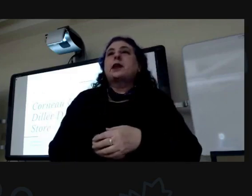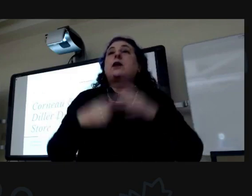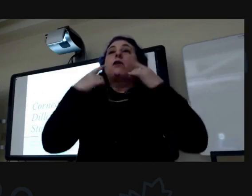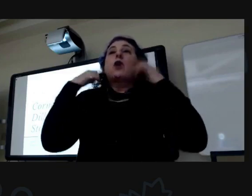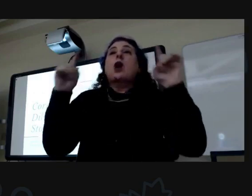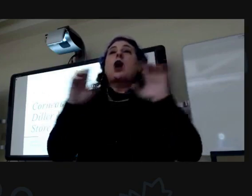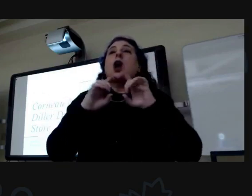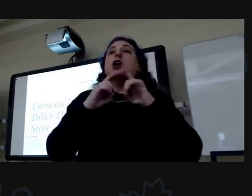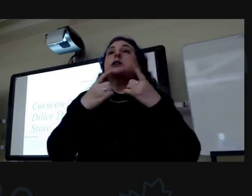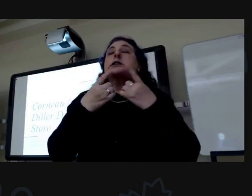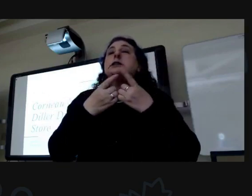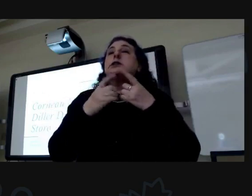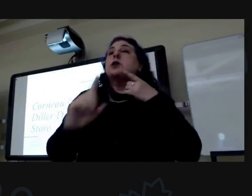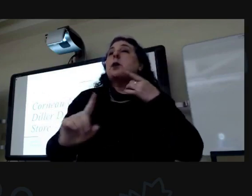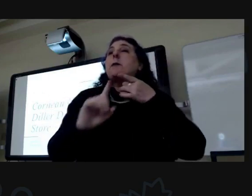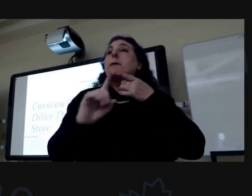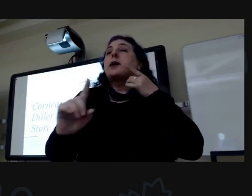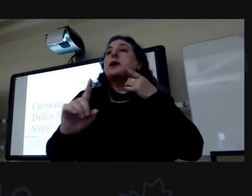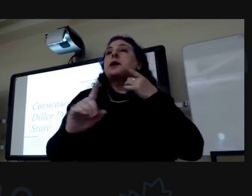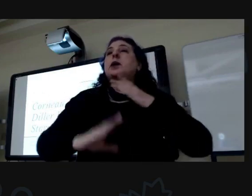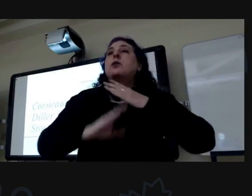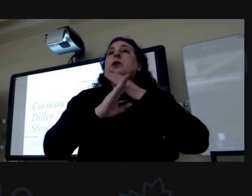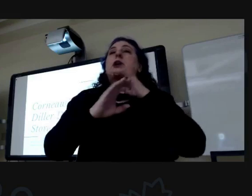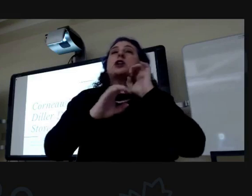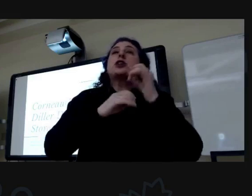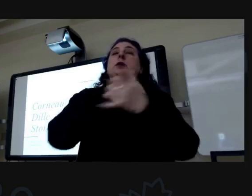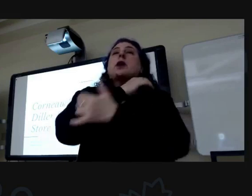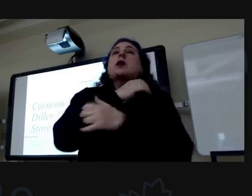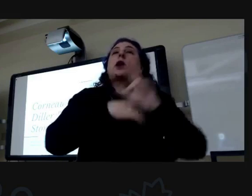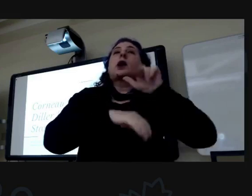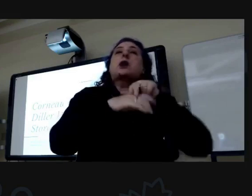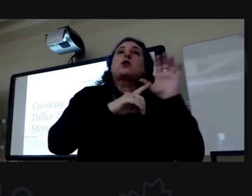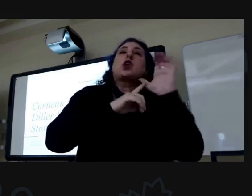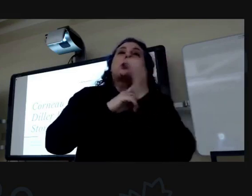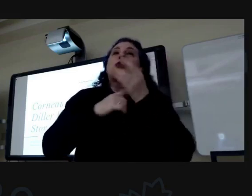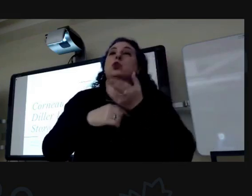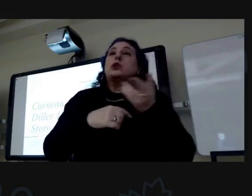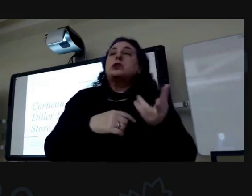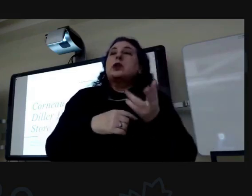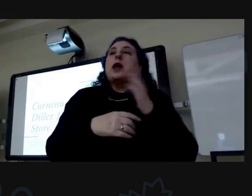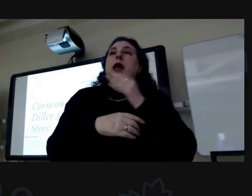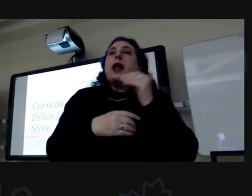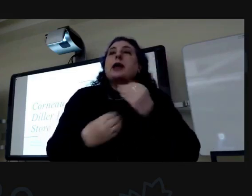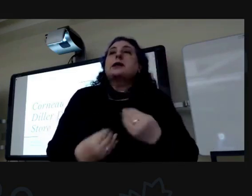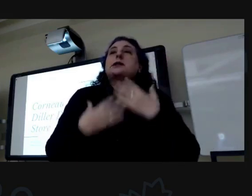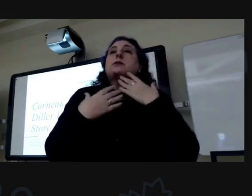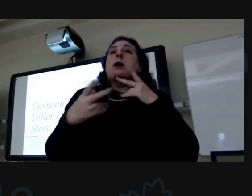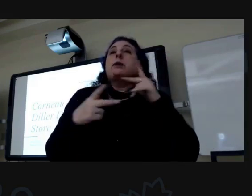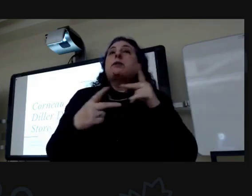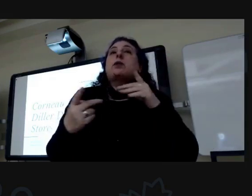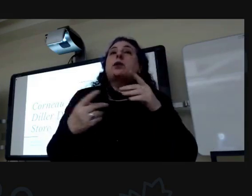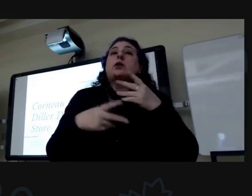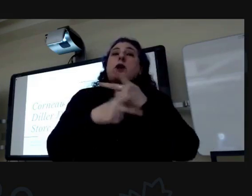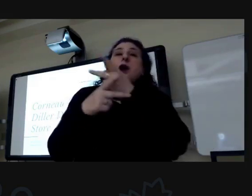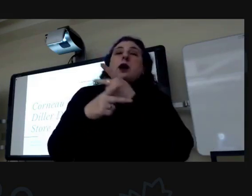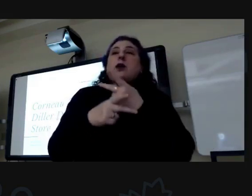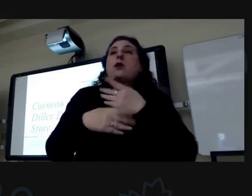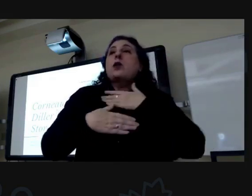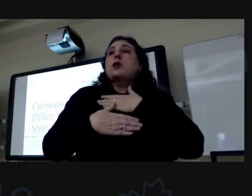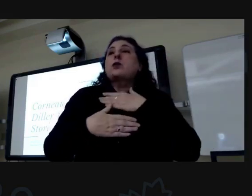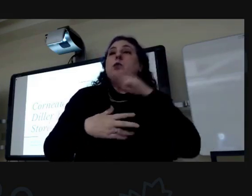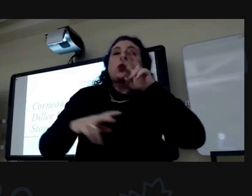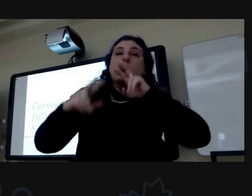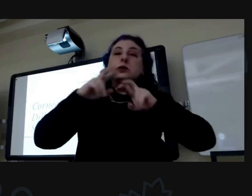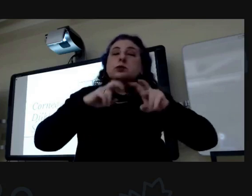of our district's mission to protect Champaign County's natural and cultural resources and inspire people to care for enjoy and